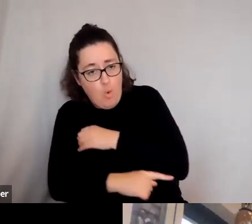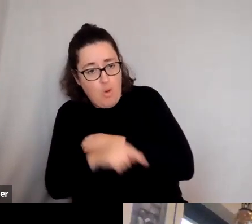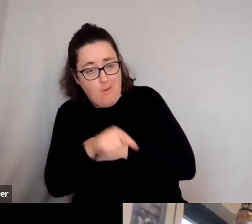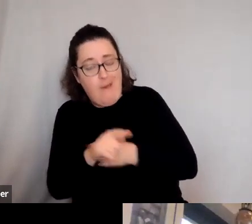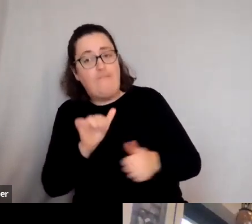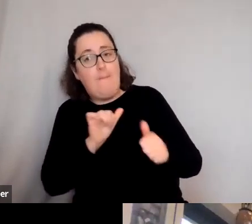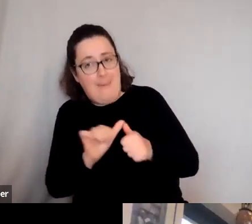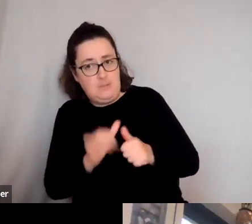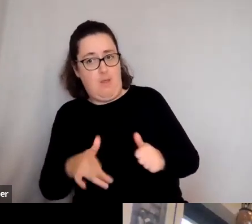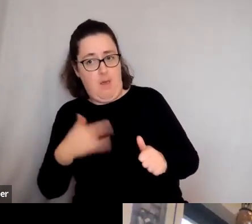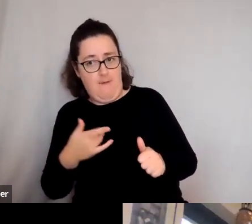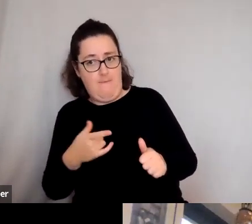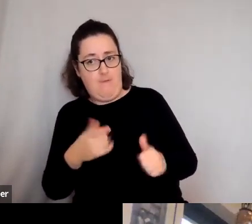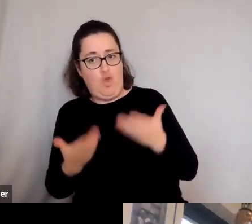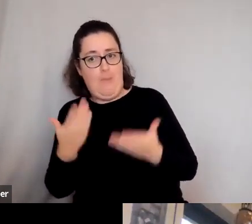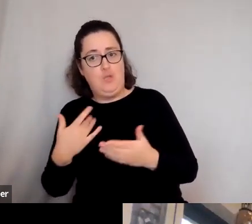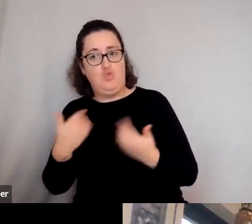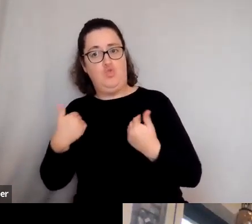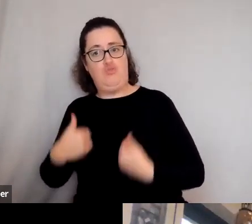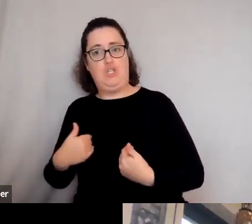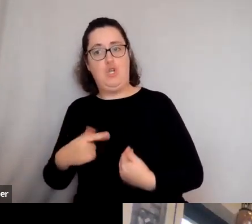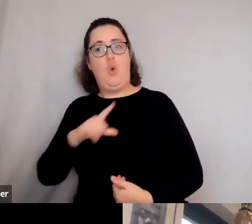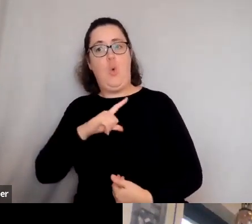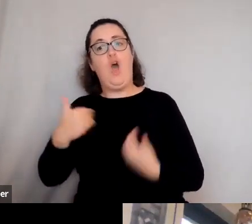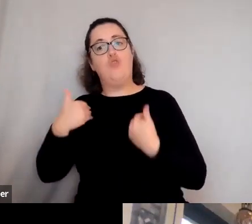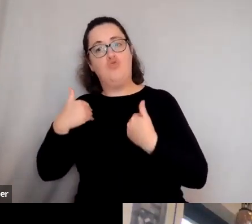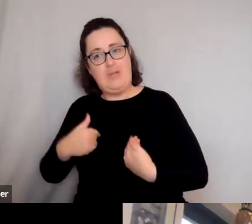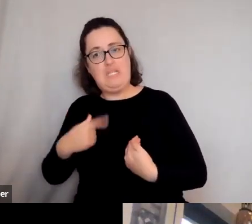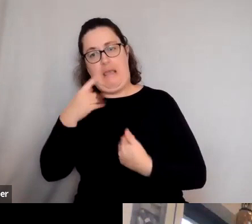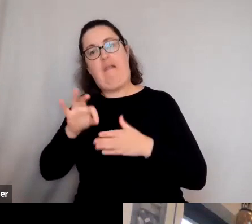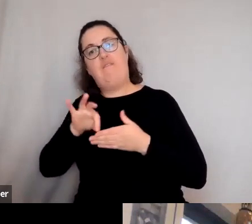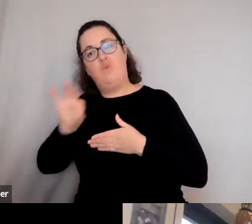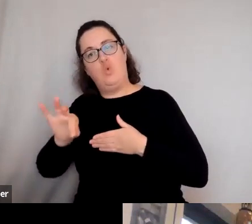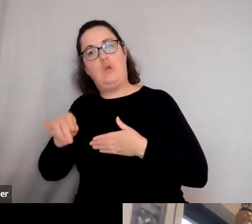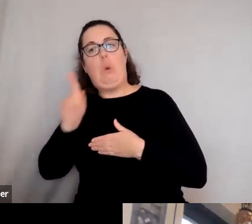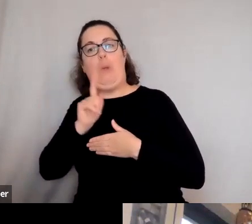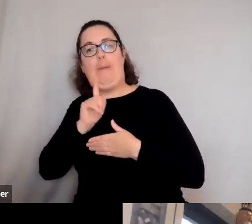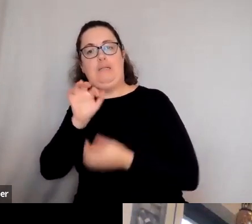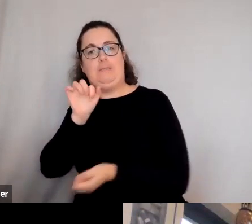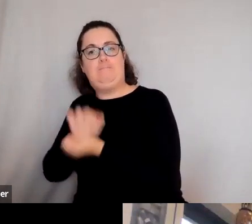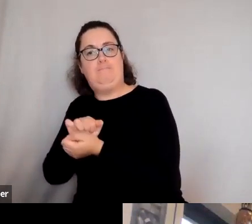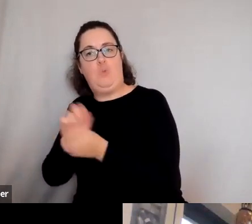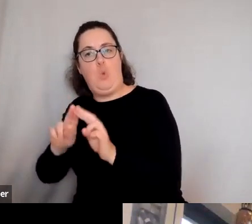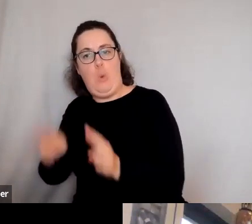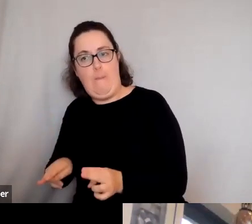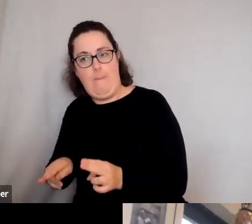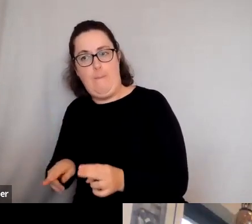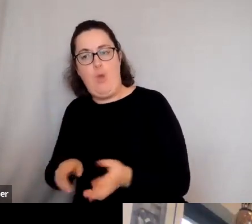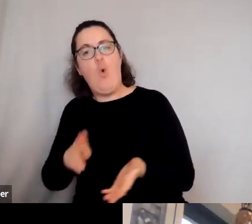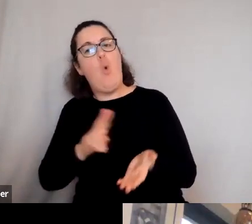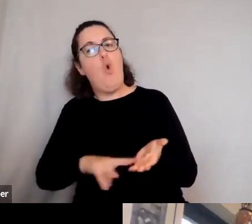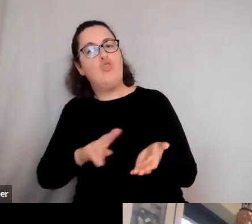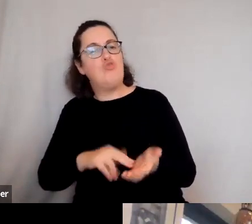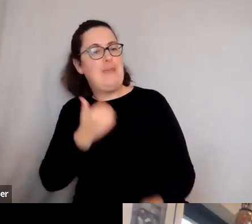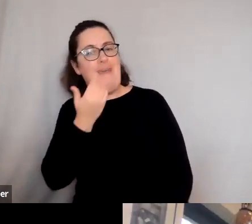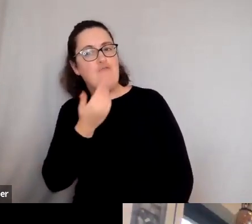only the rich that can afford to, um, keep their women under lock and key. Um, ordinary, you know, people, you know, with their small holding in the